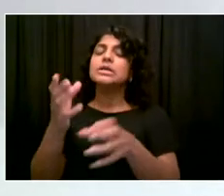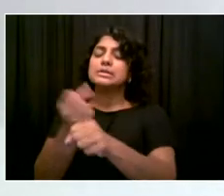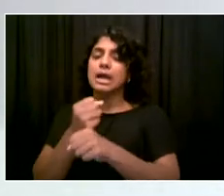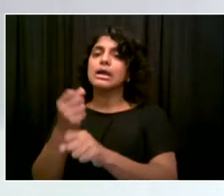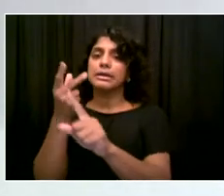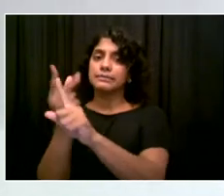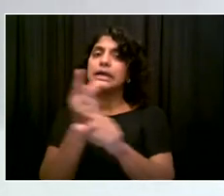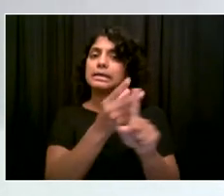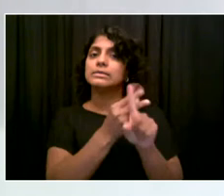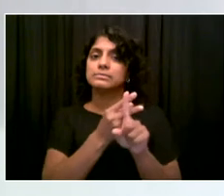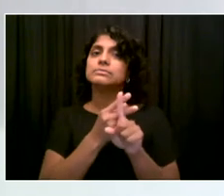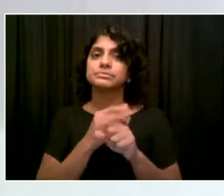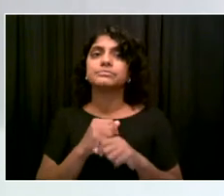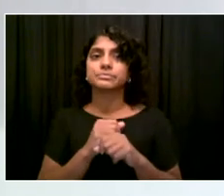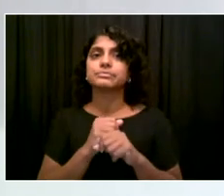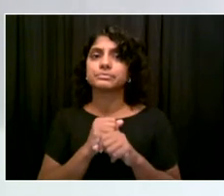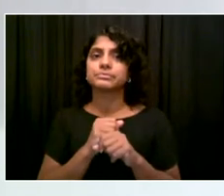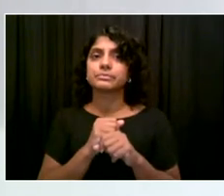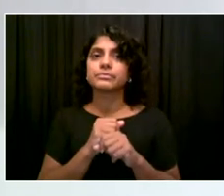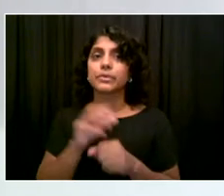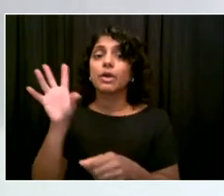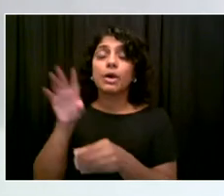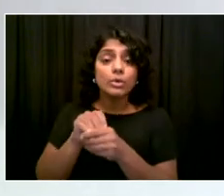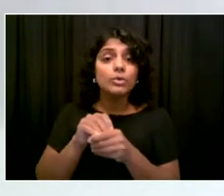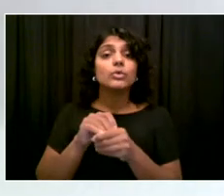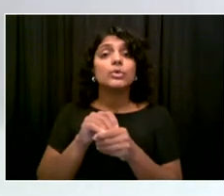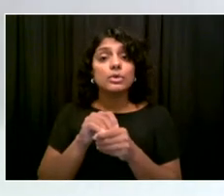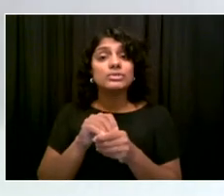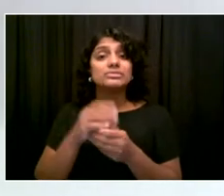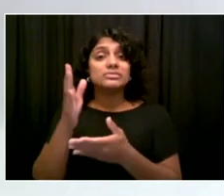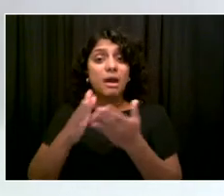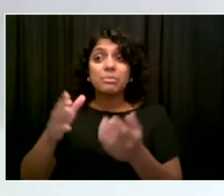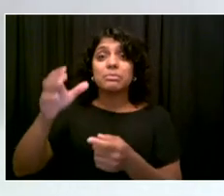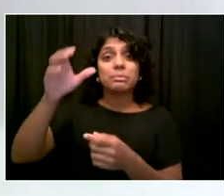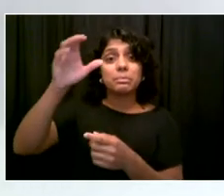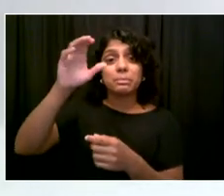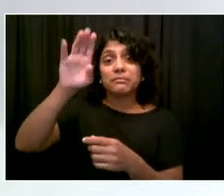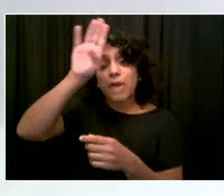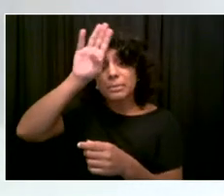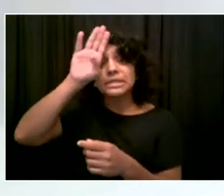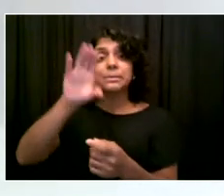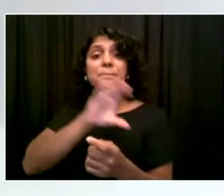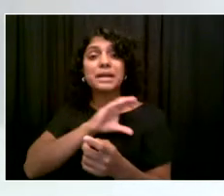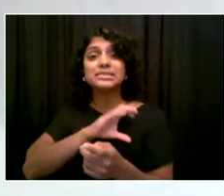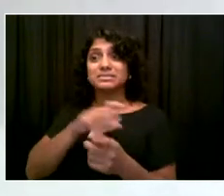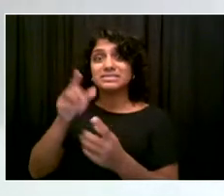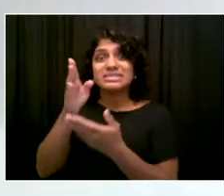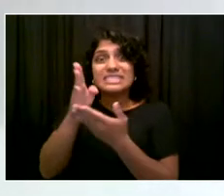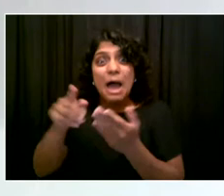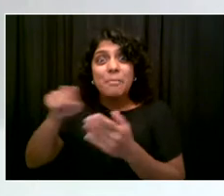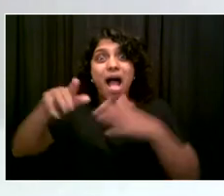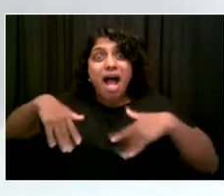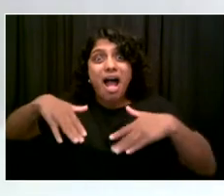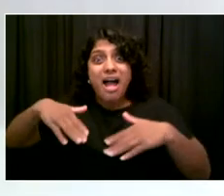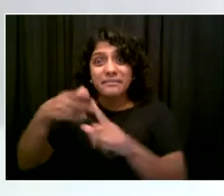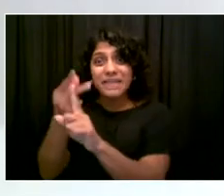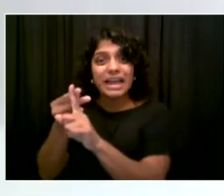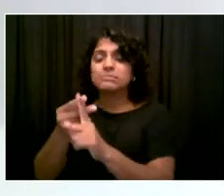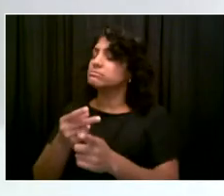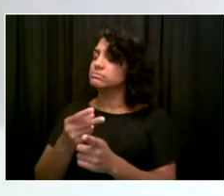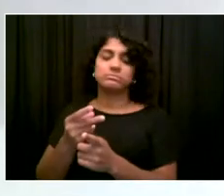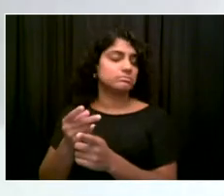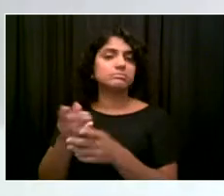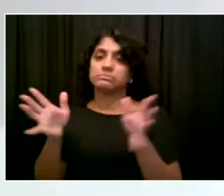be wary of vaccination. We're doing our best to provide information, to provide peer support,